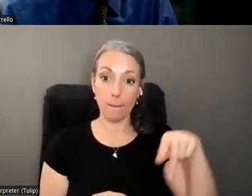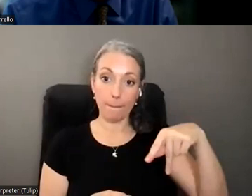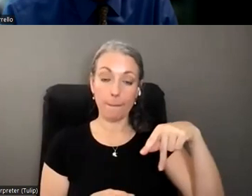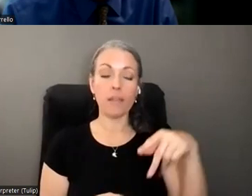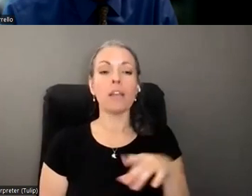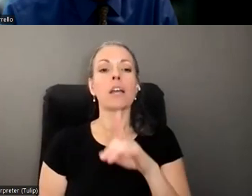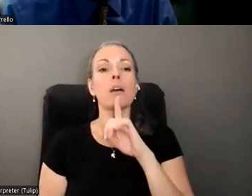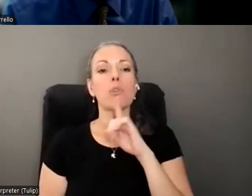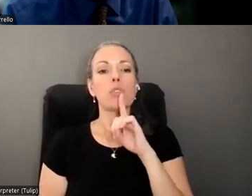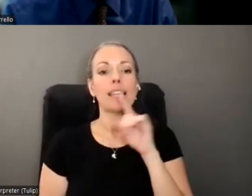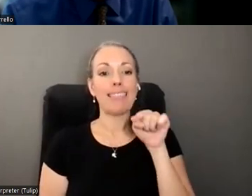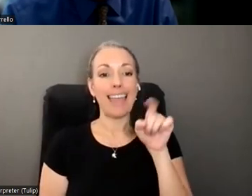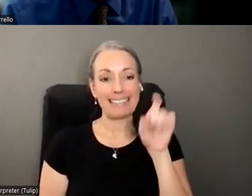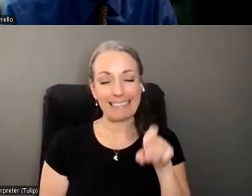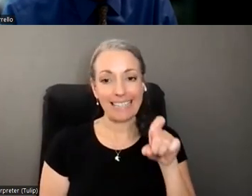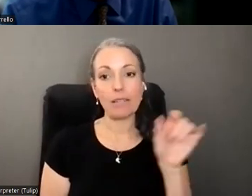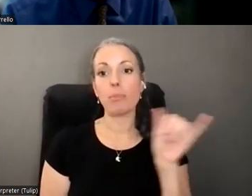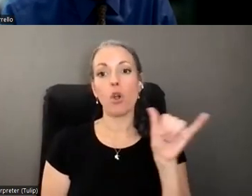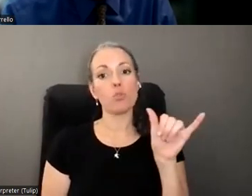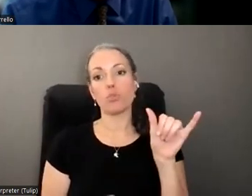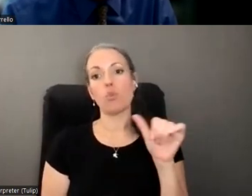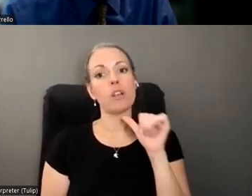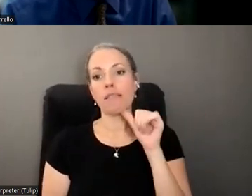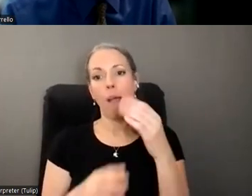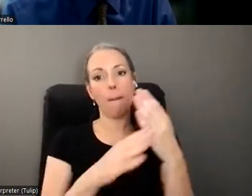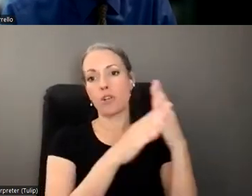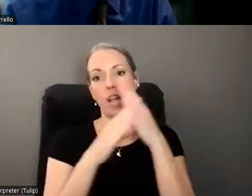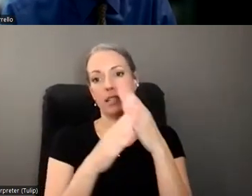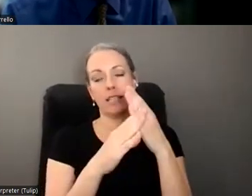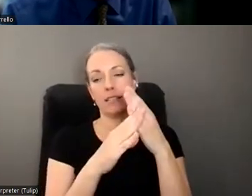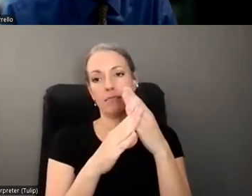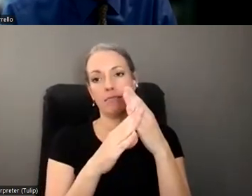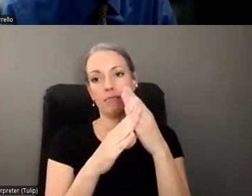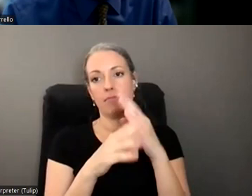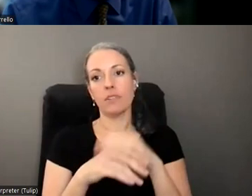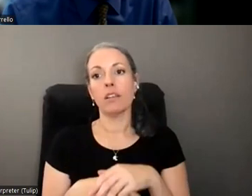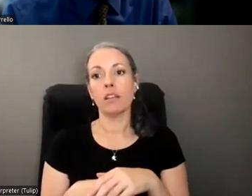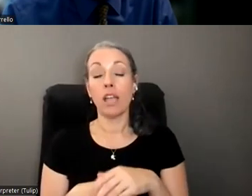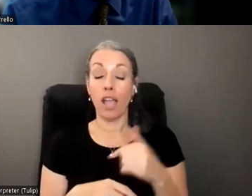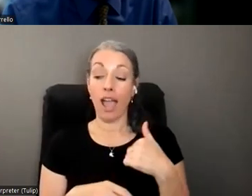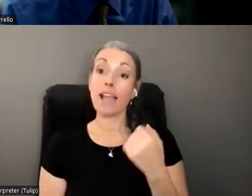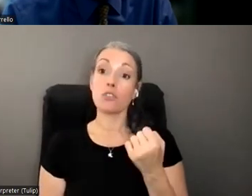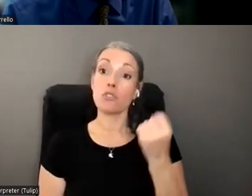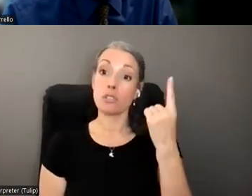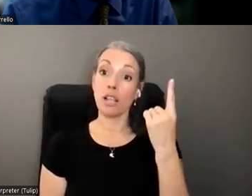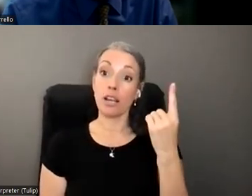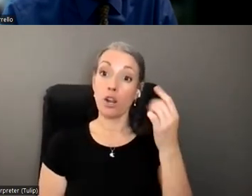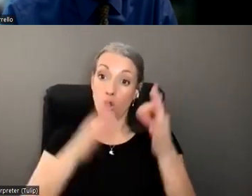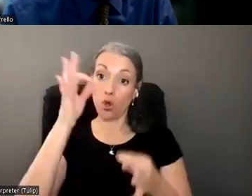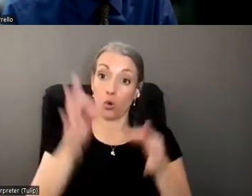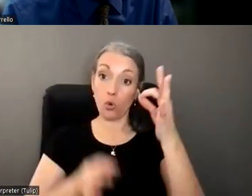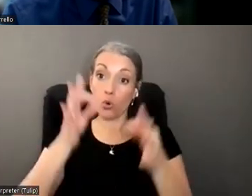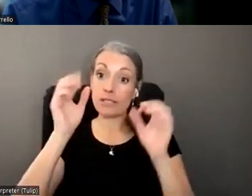for conservatorship, but it also doesn't have nearly the protections. Um, and it's my understanding that courts can actually